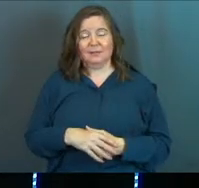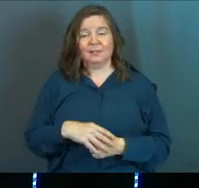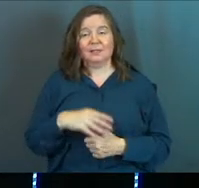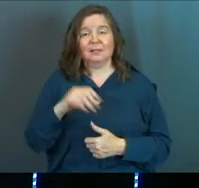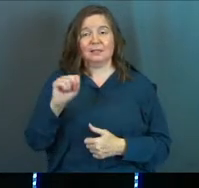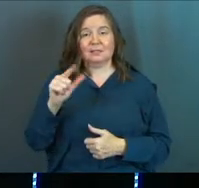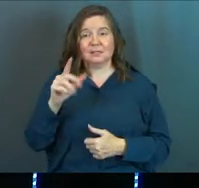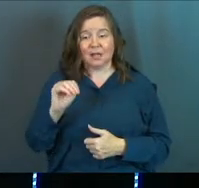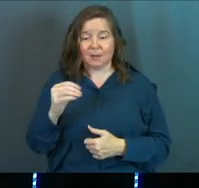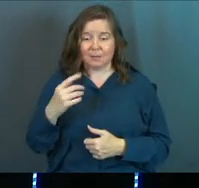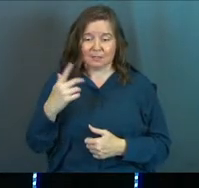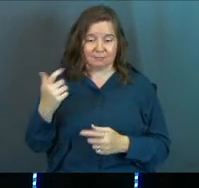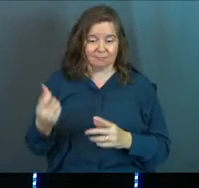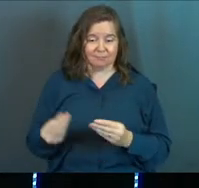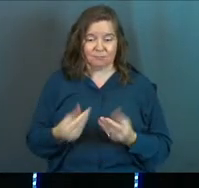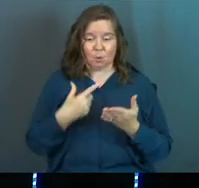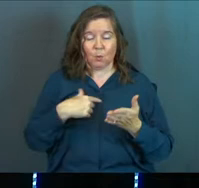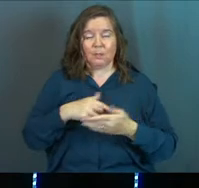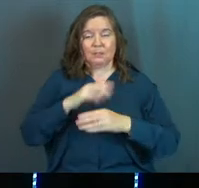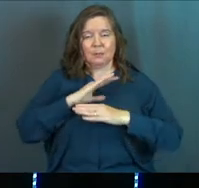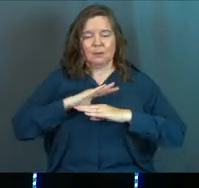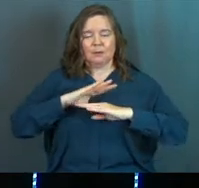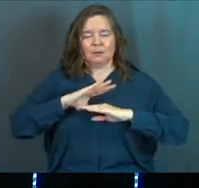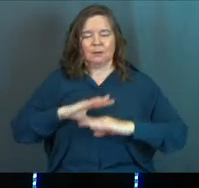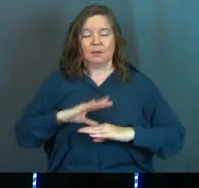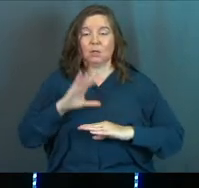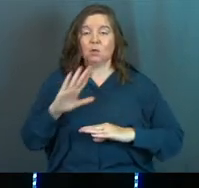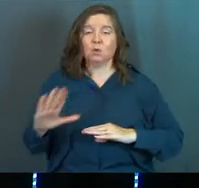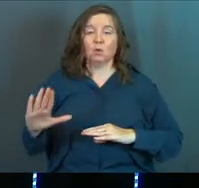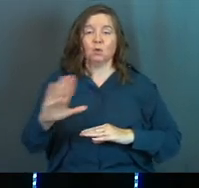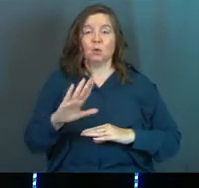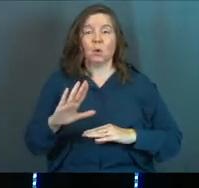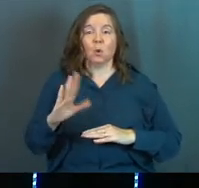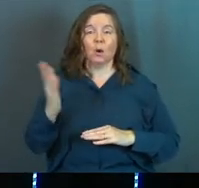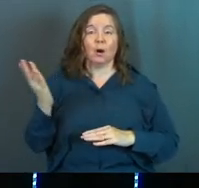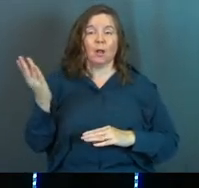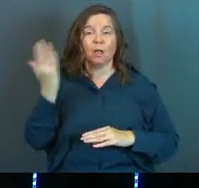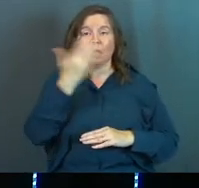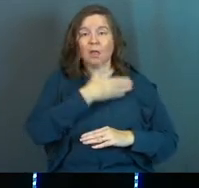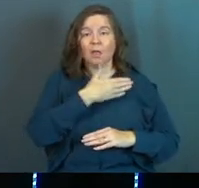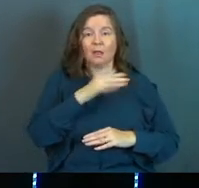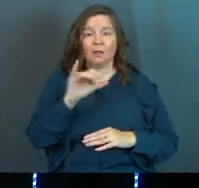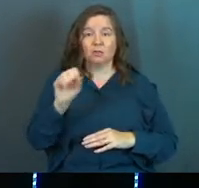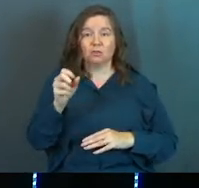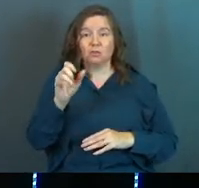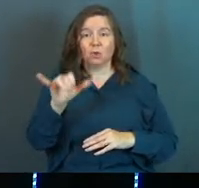See, Solomon's coming at us with some sanity here and says, you're missing joy.